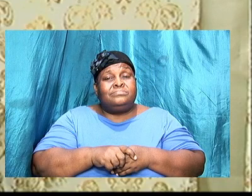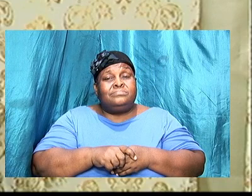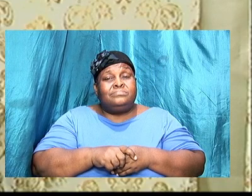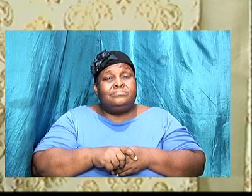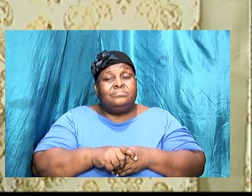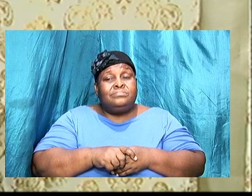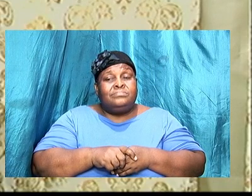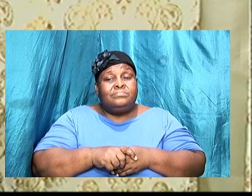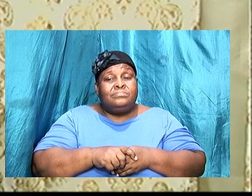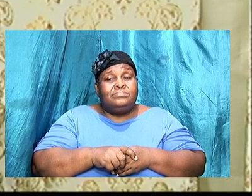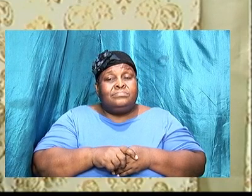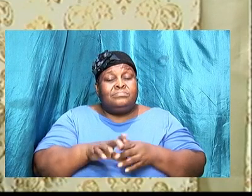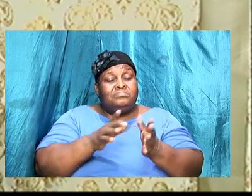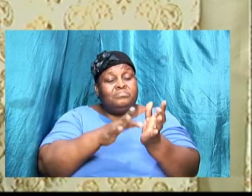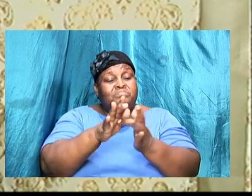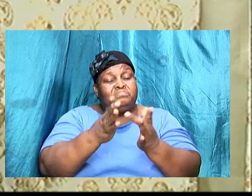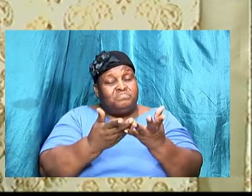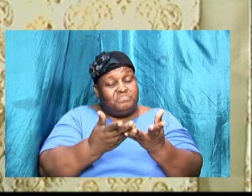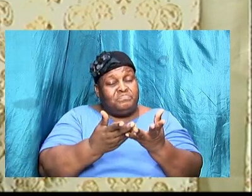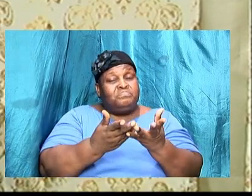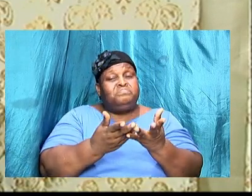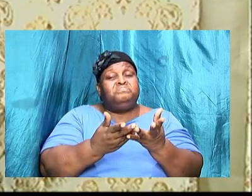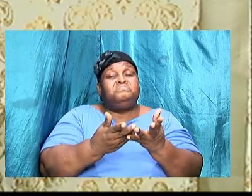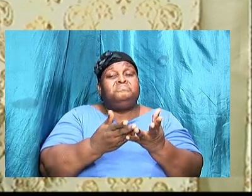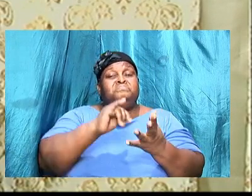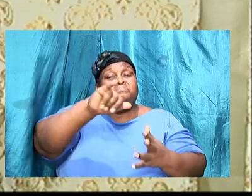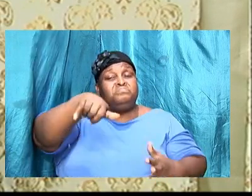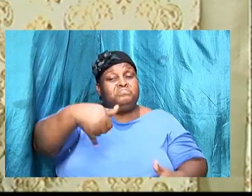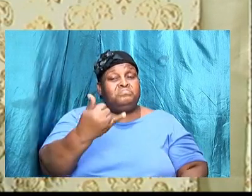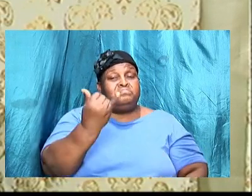but let us turn in our Bibles to the book of James